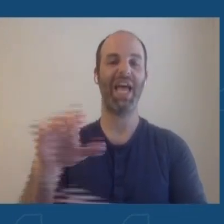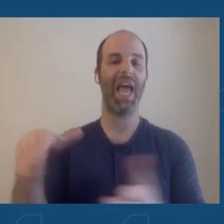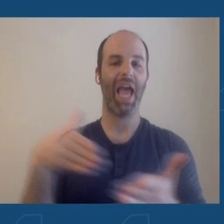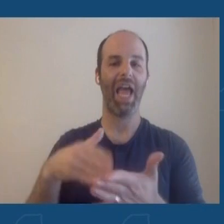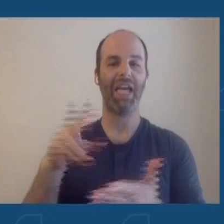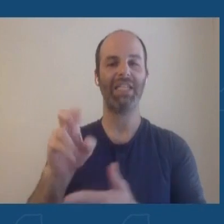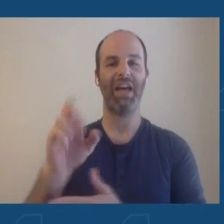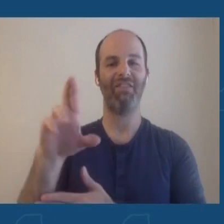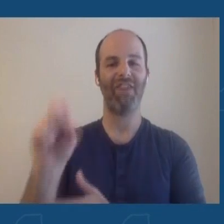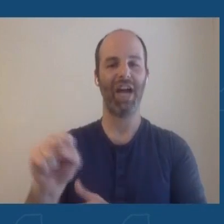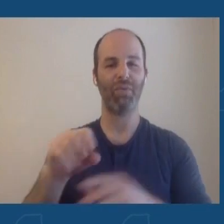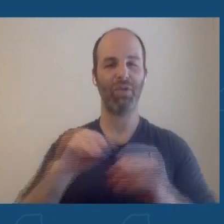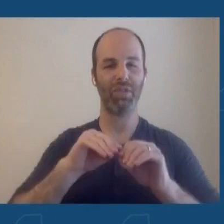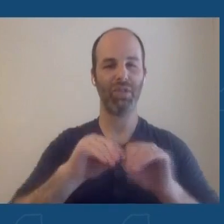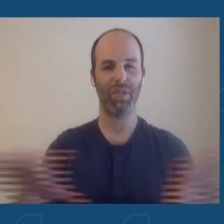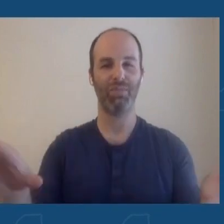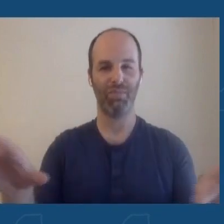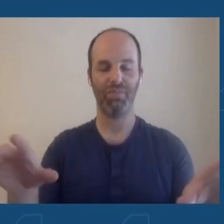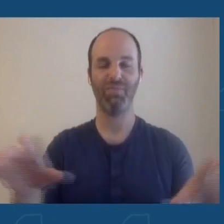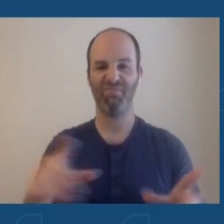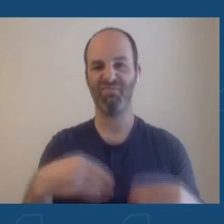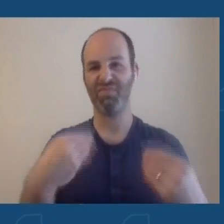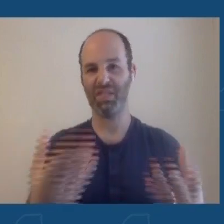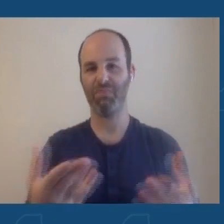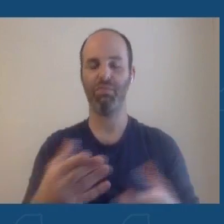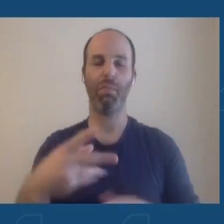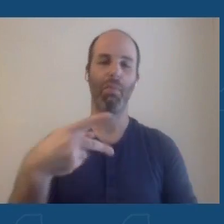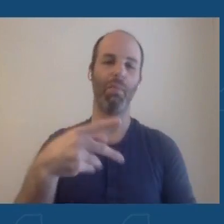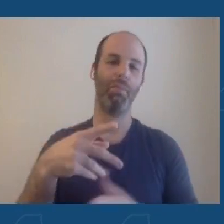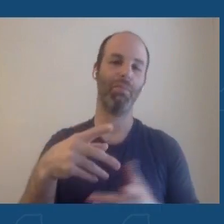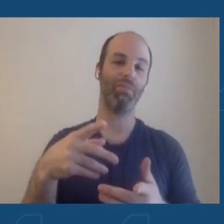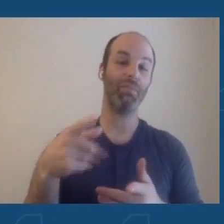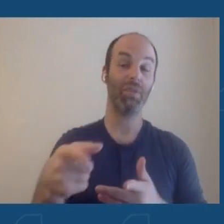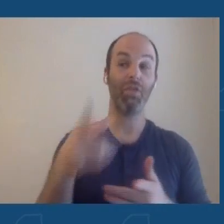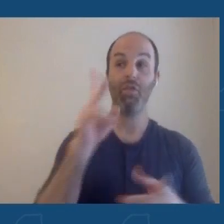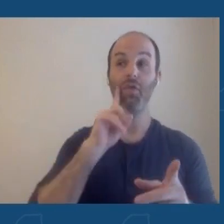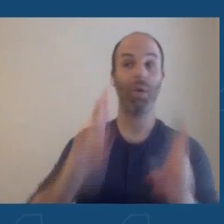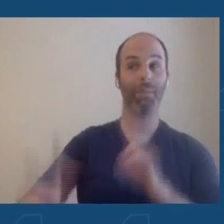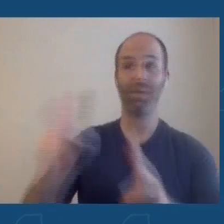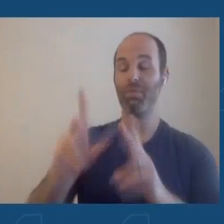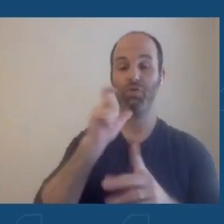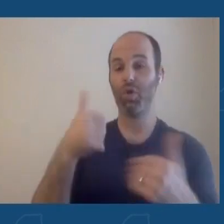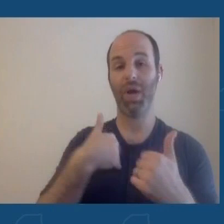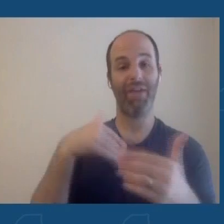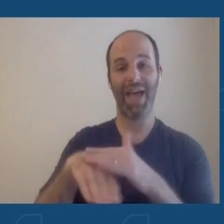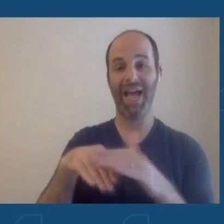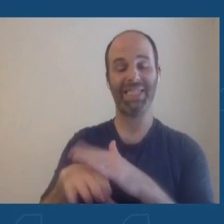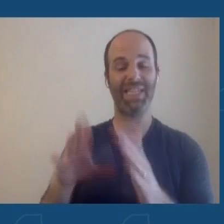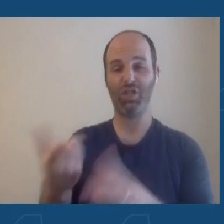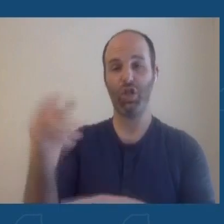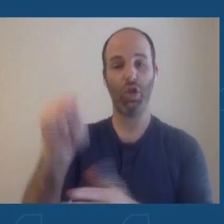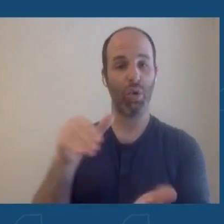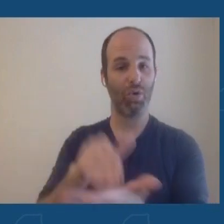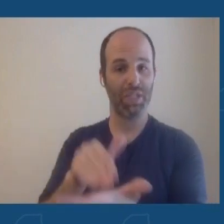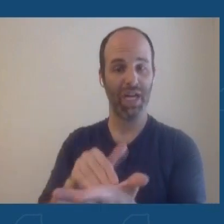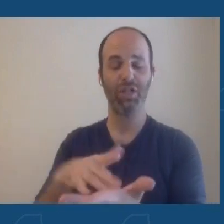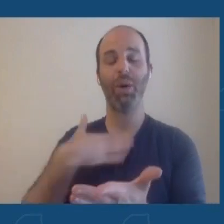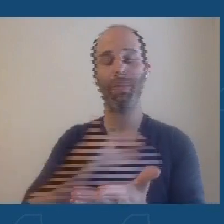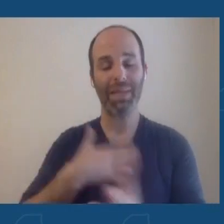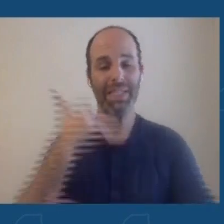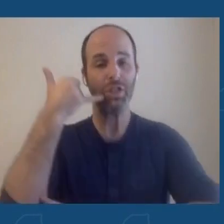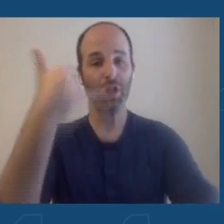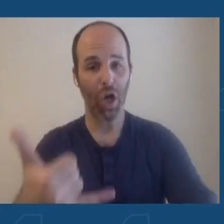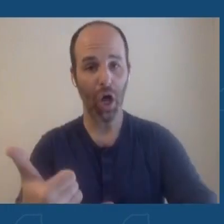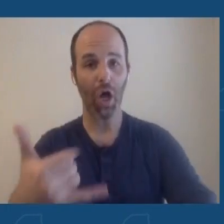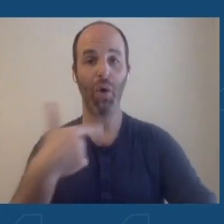again, to people who did not have access to their own practitioner. So please call for help if you need anything. We're there to help and make